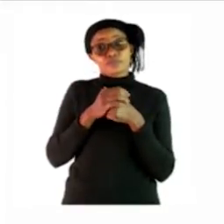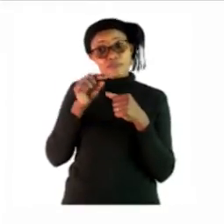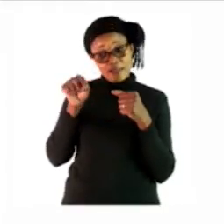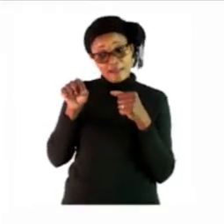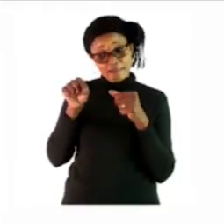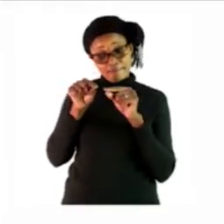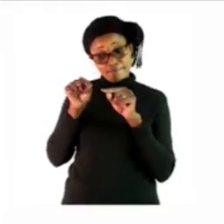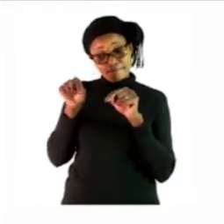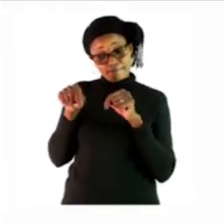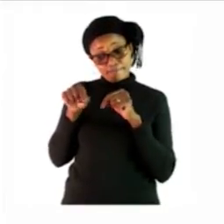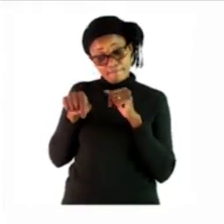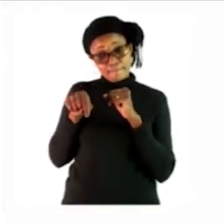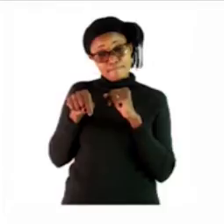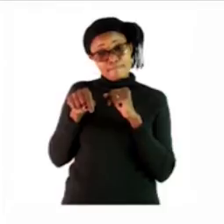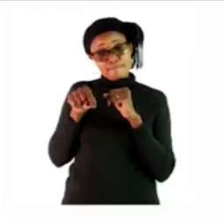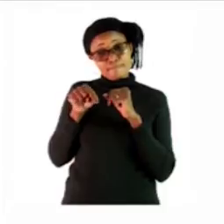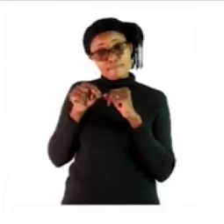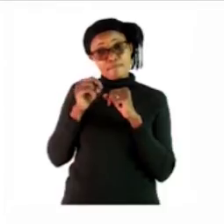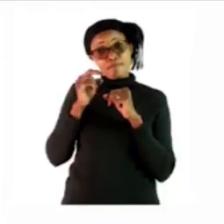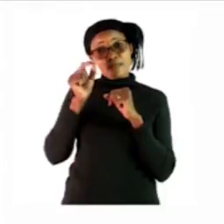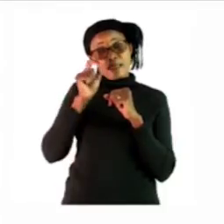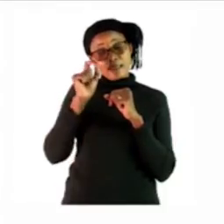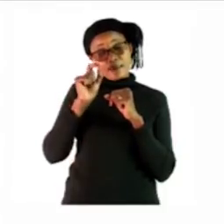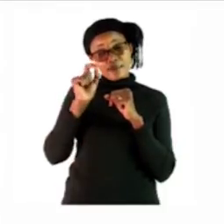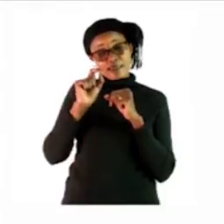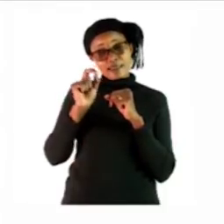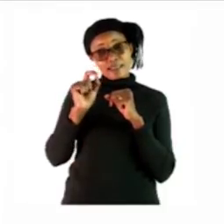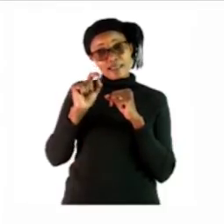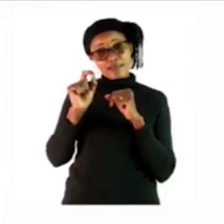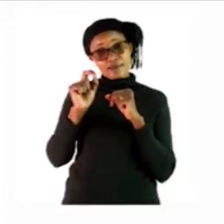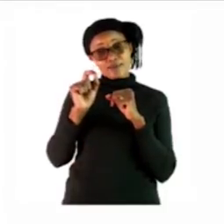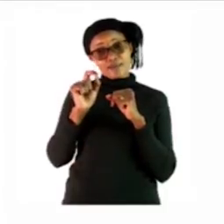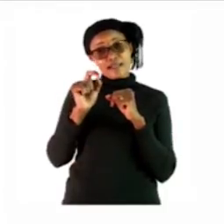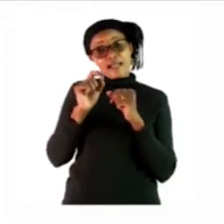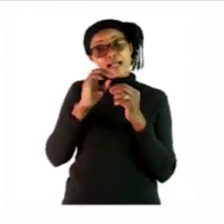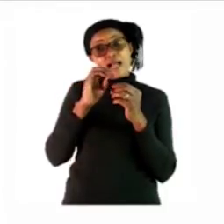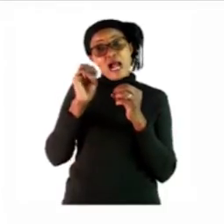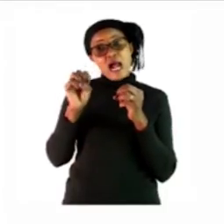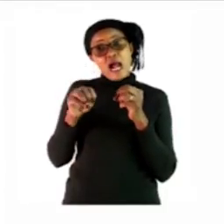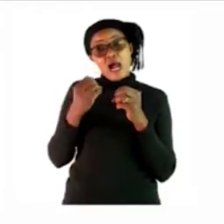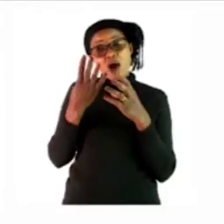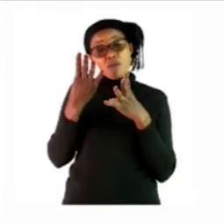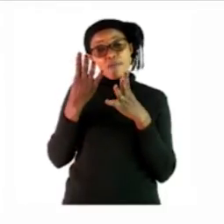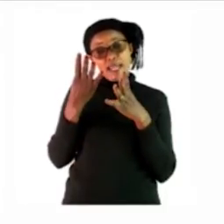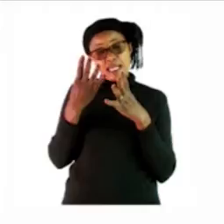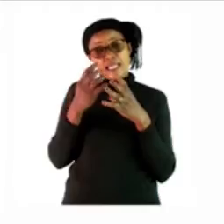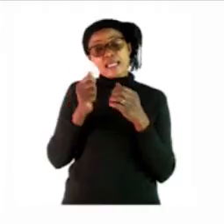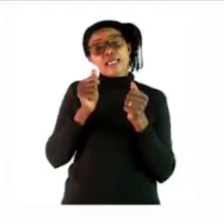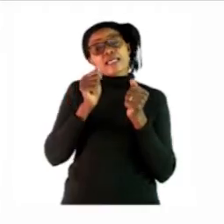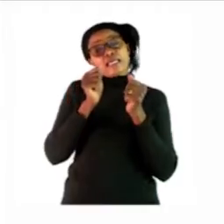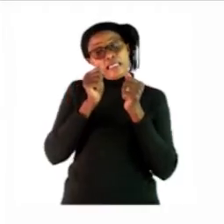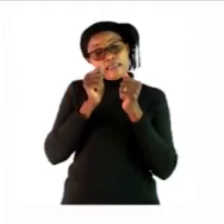square you must write the amount of how many cats